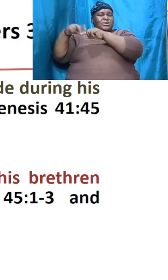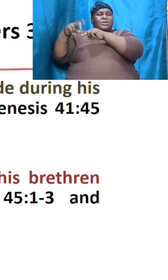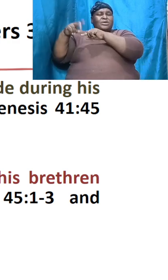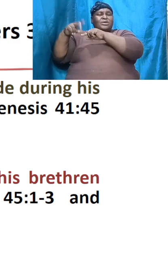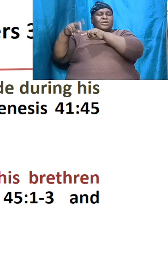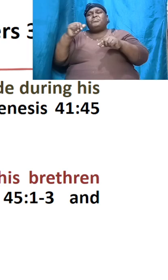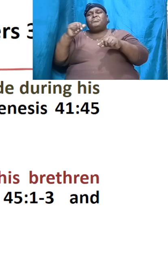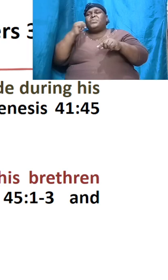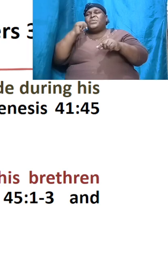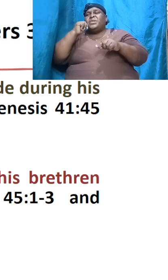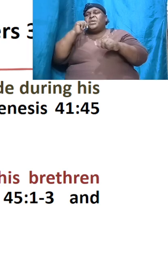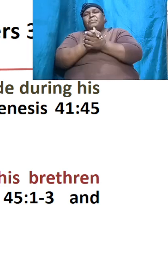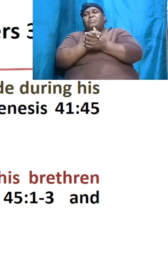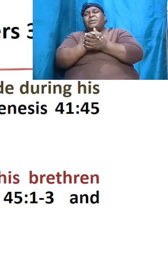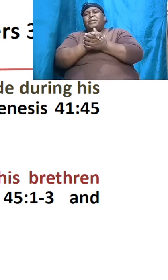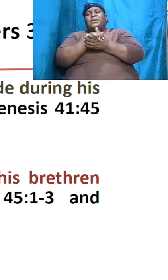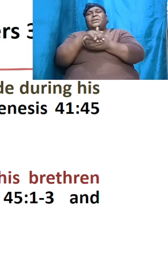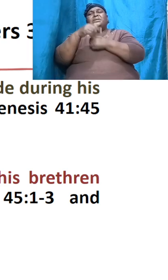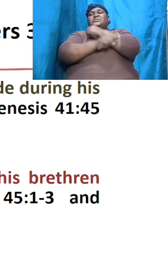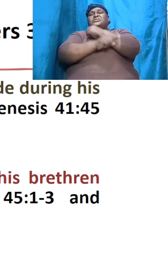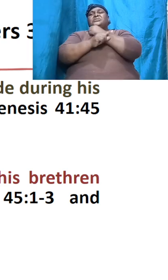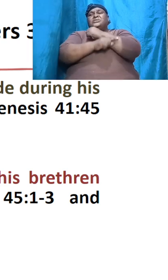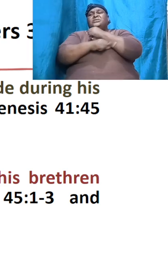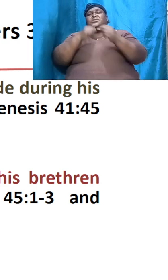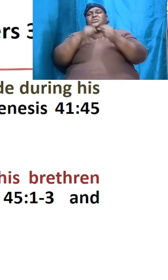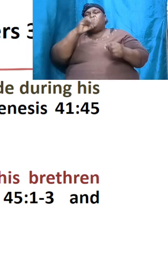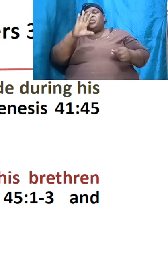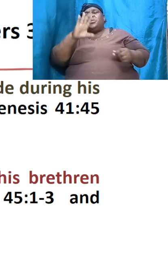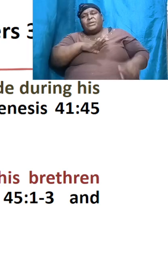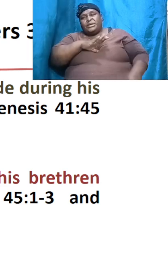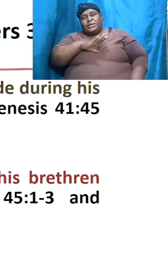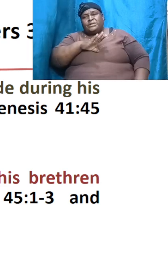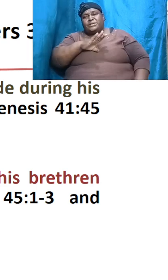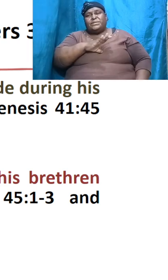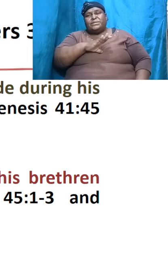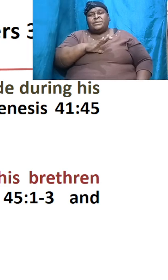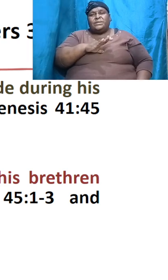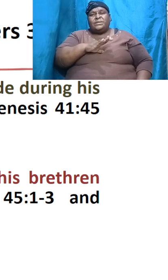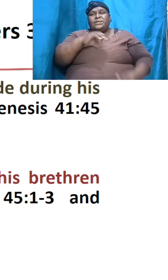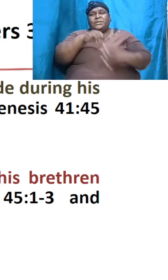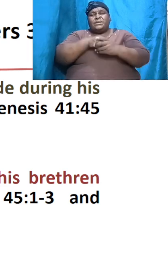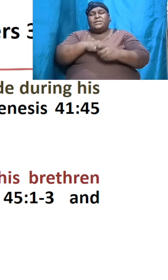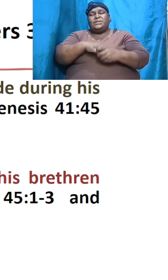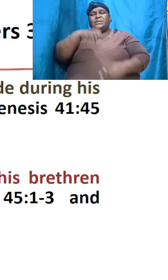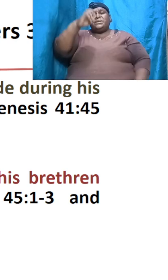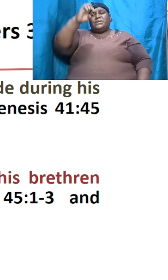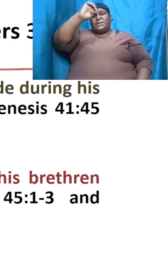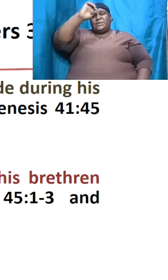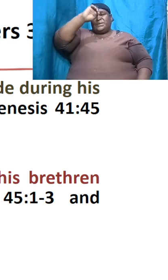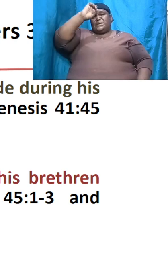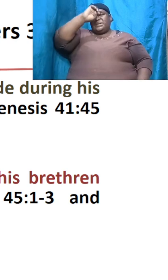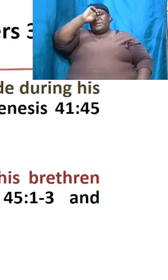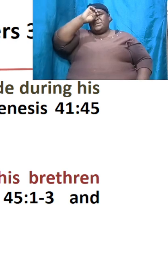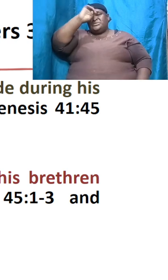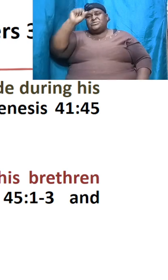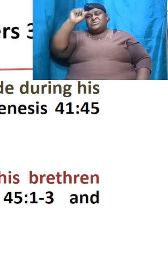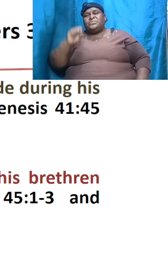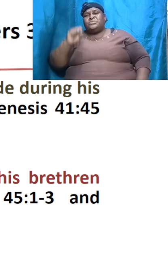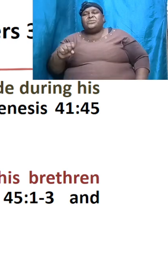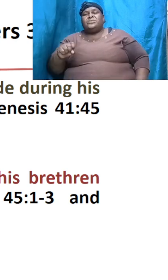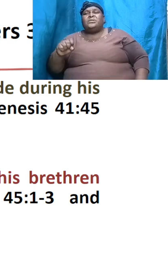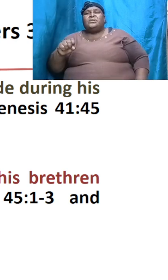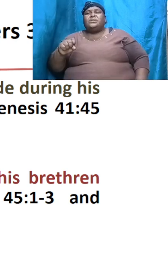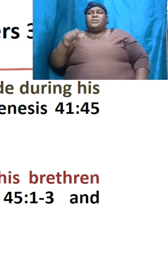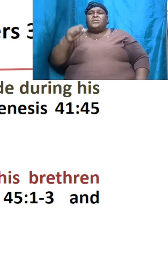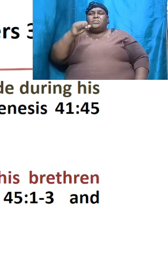he married inside of Egypt I believe his bride was a daughter of